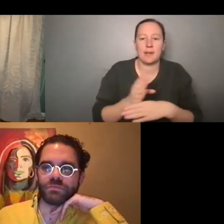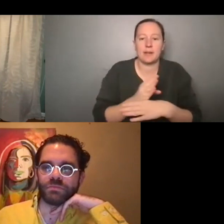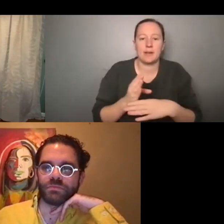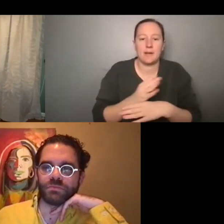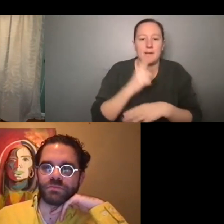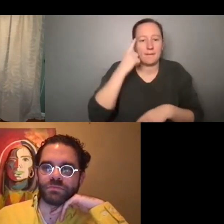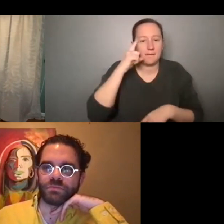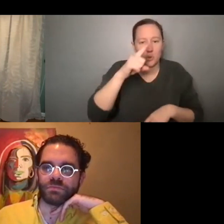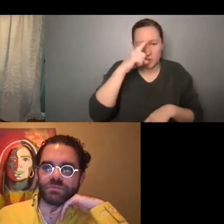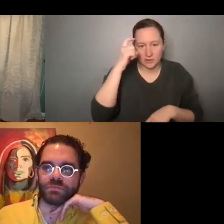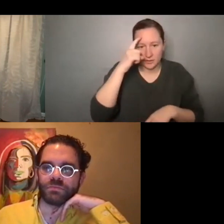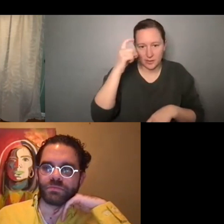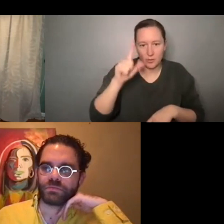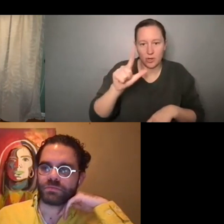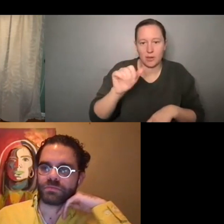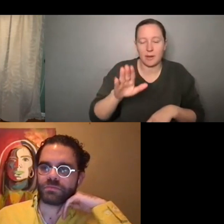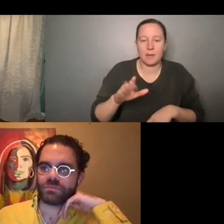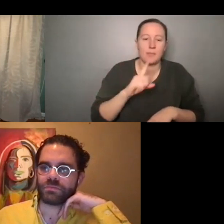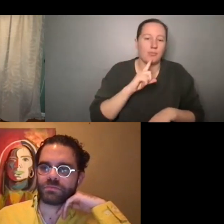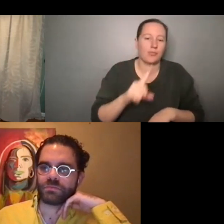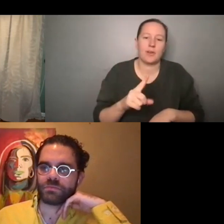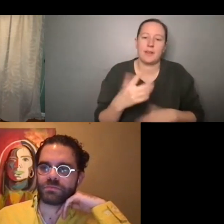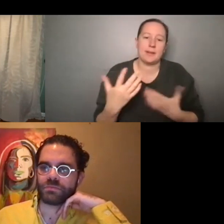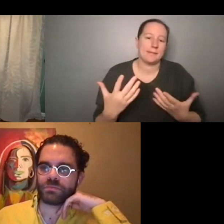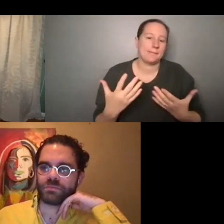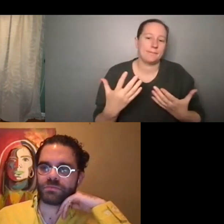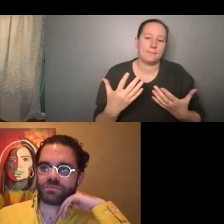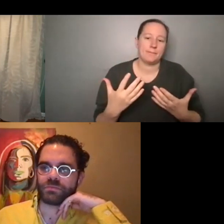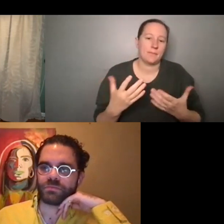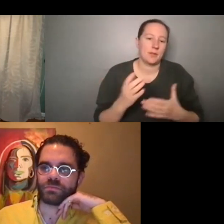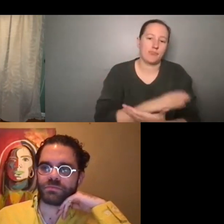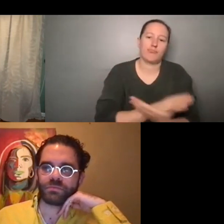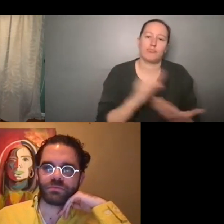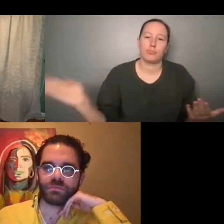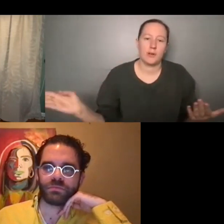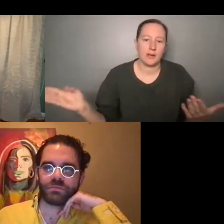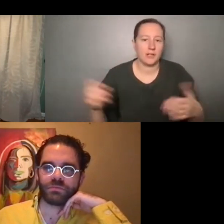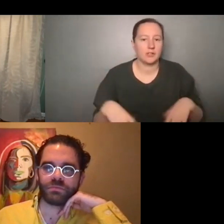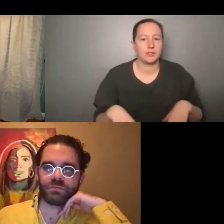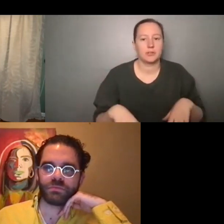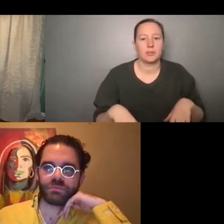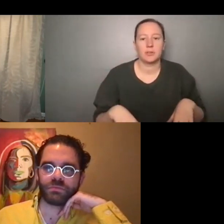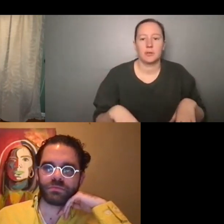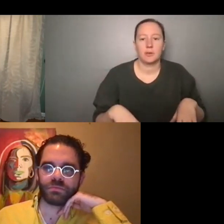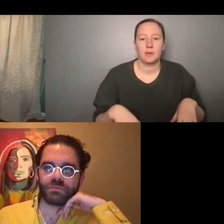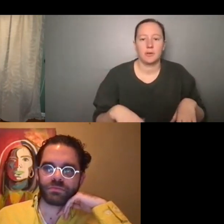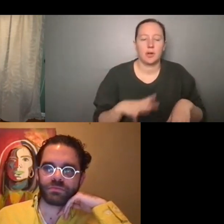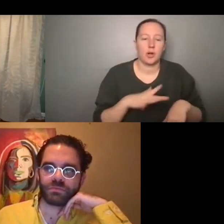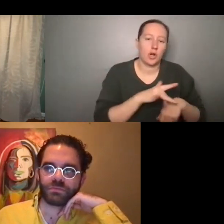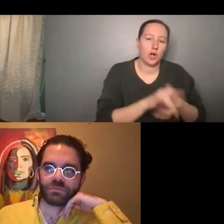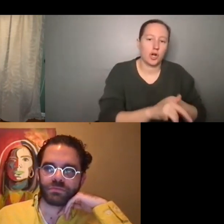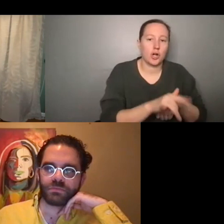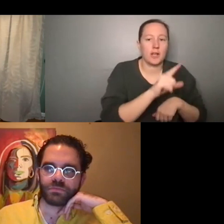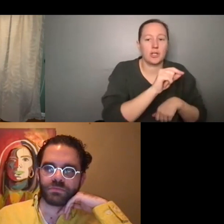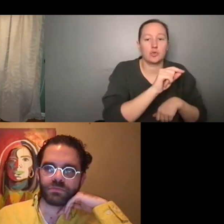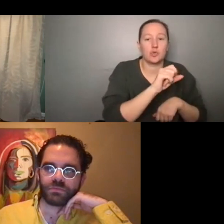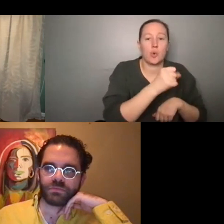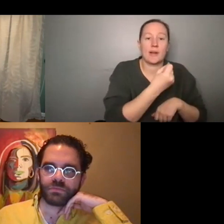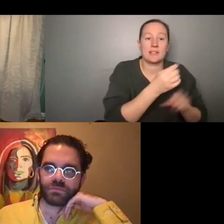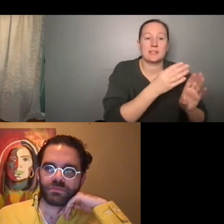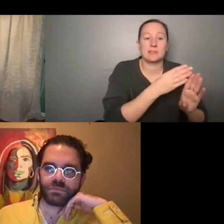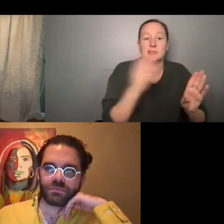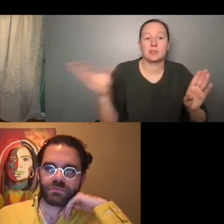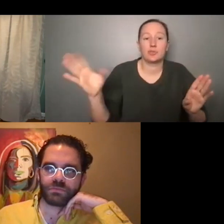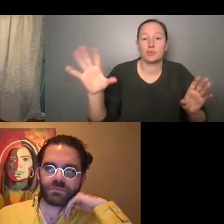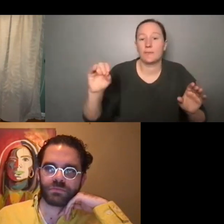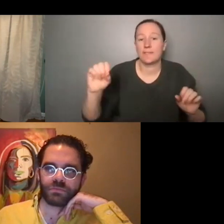lab? Great question. It really is a range. Like we've have everyone from like early twenties, all the way people